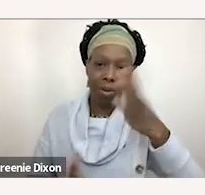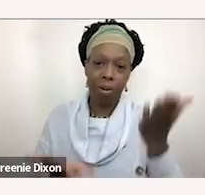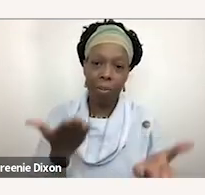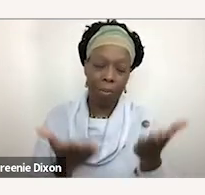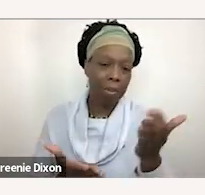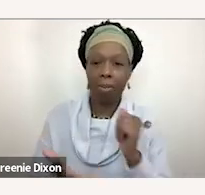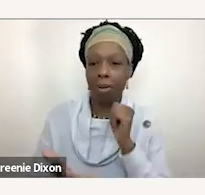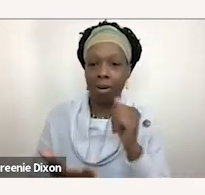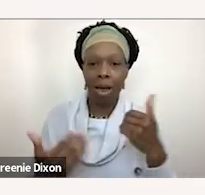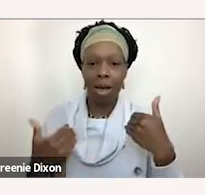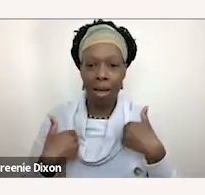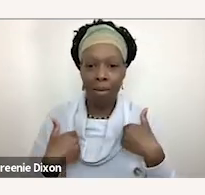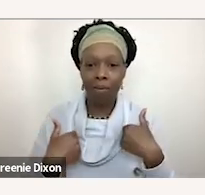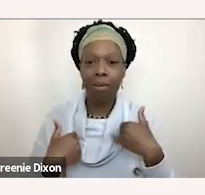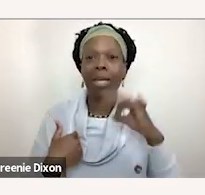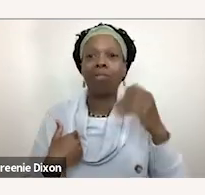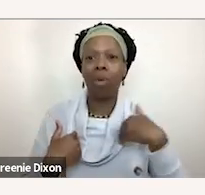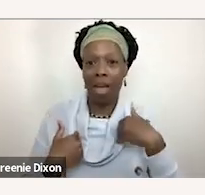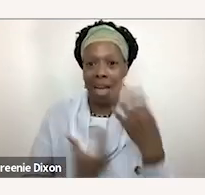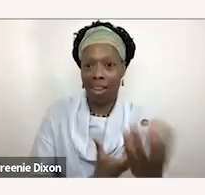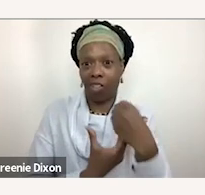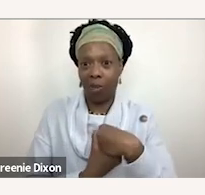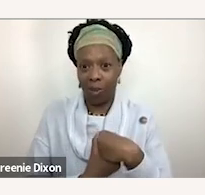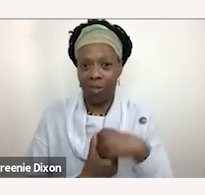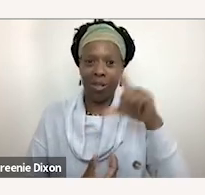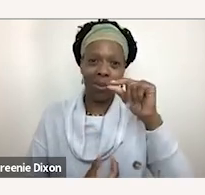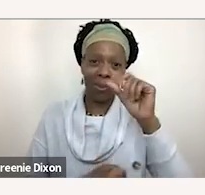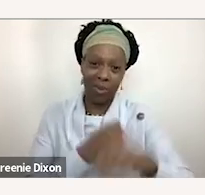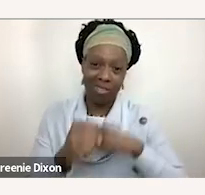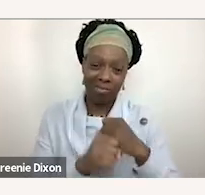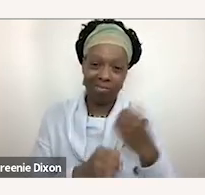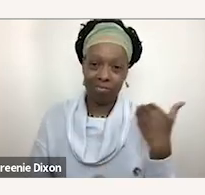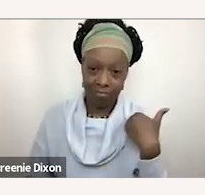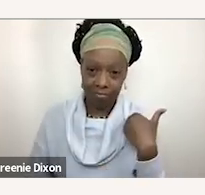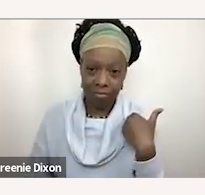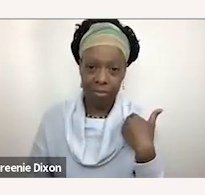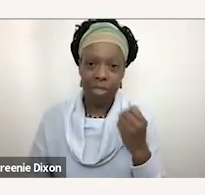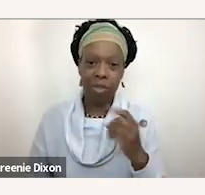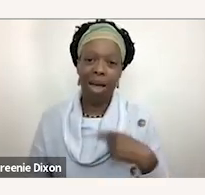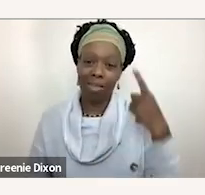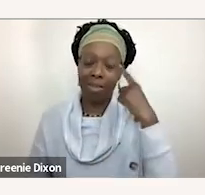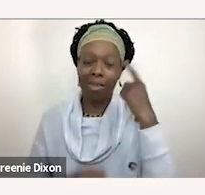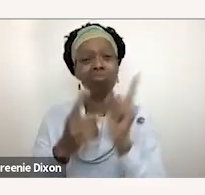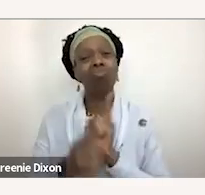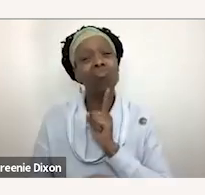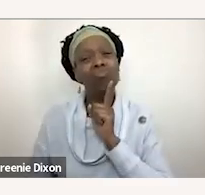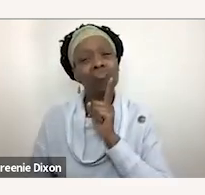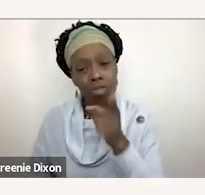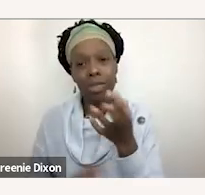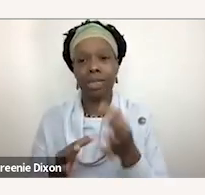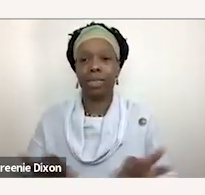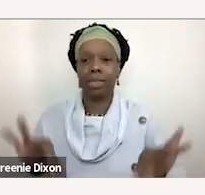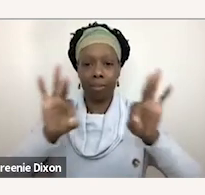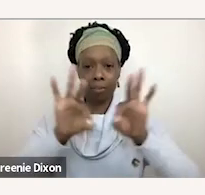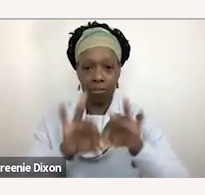inclusion you know been a thing 20 years ago so it's i think it's just crucially important for